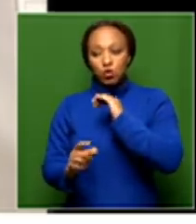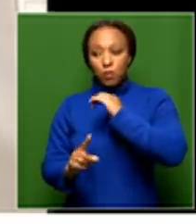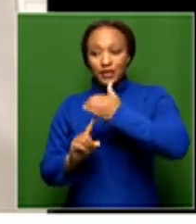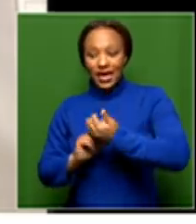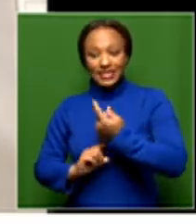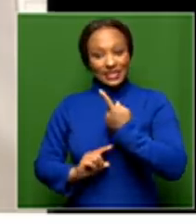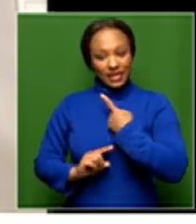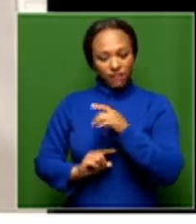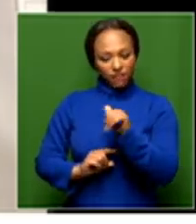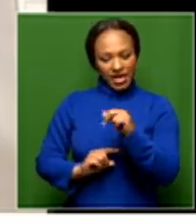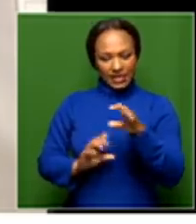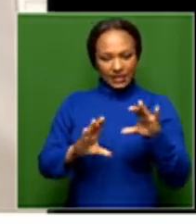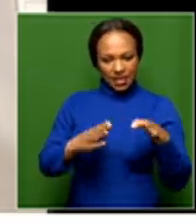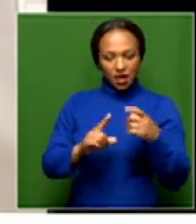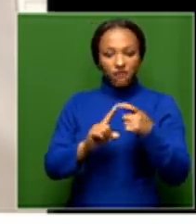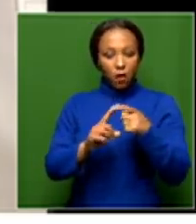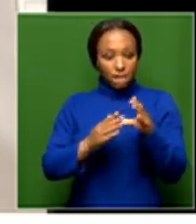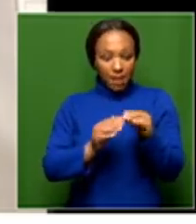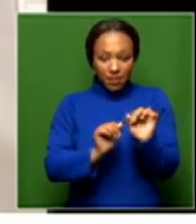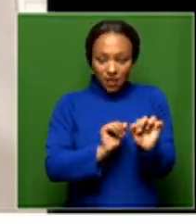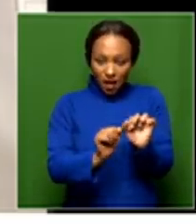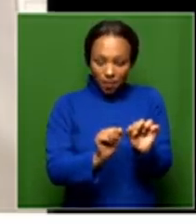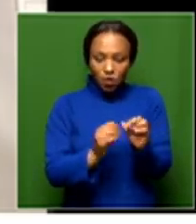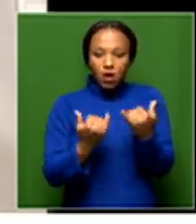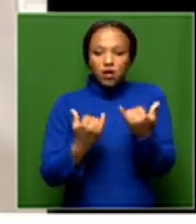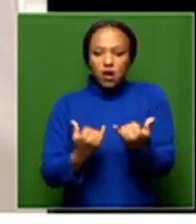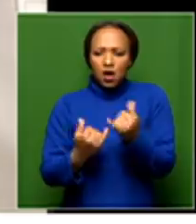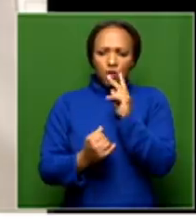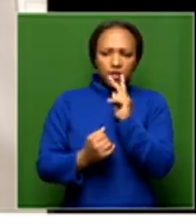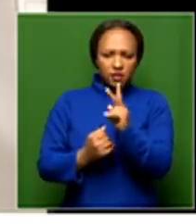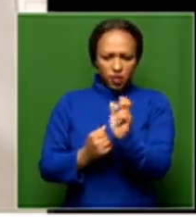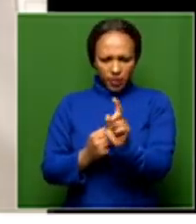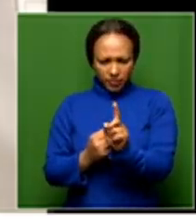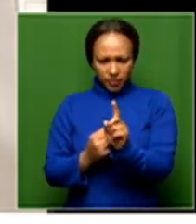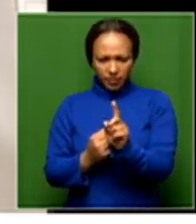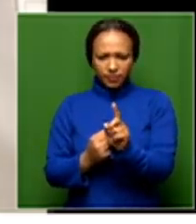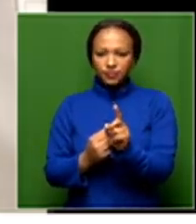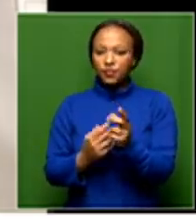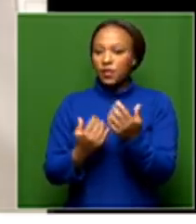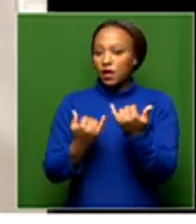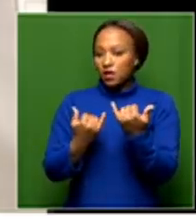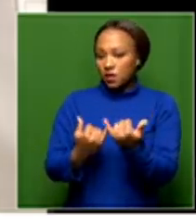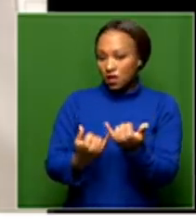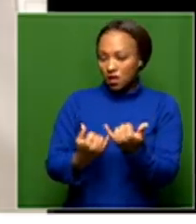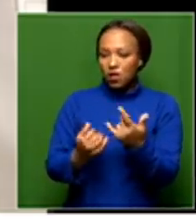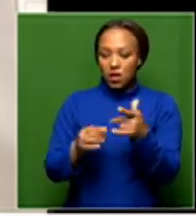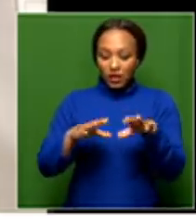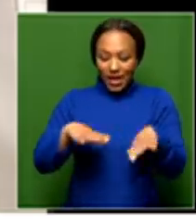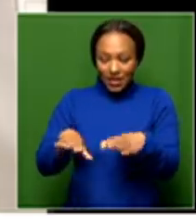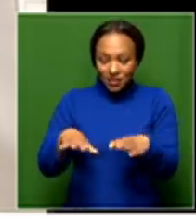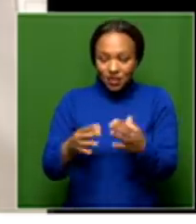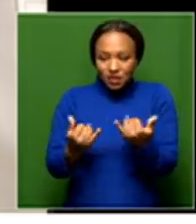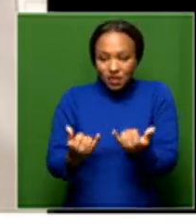itself from its own members. What we're seeing now is that with this action